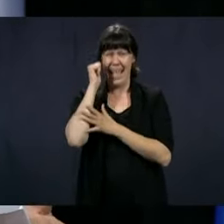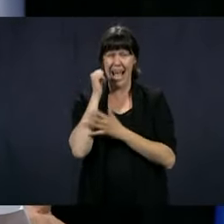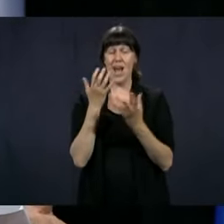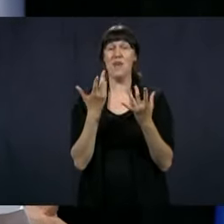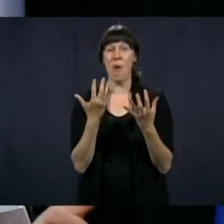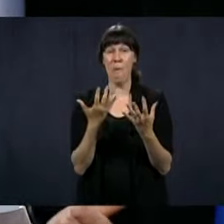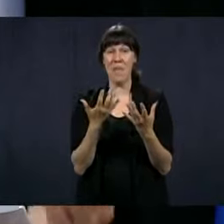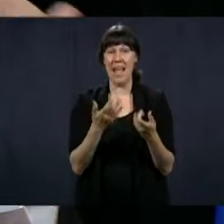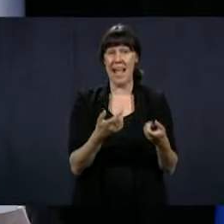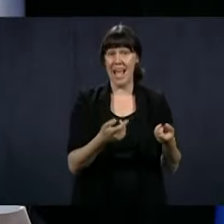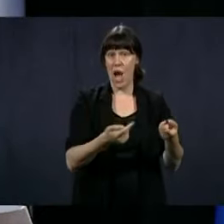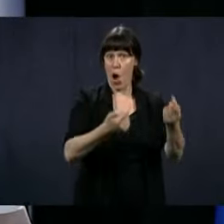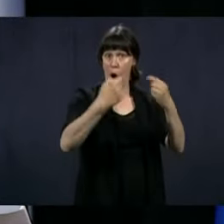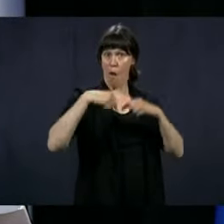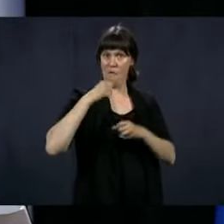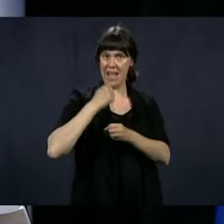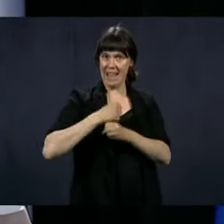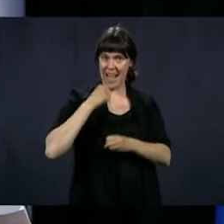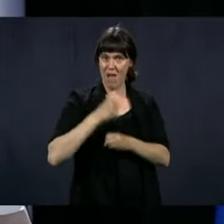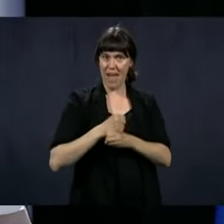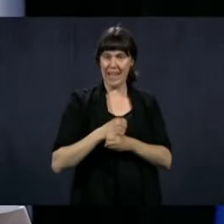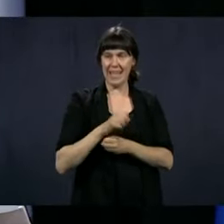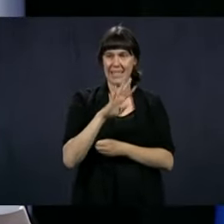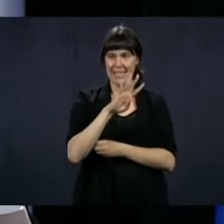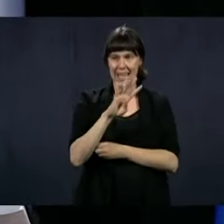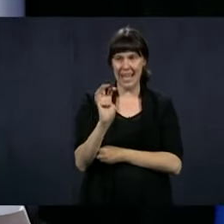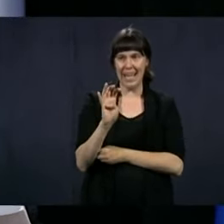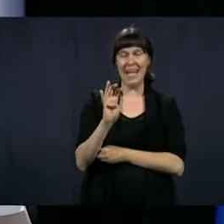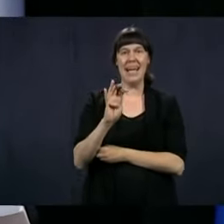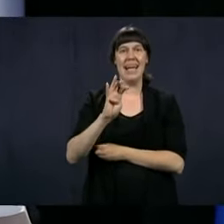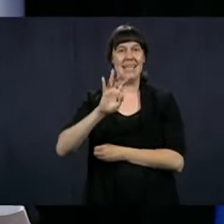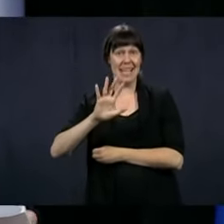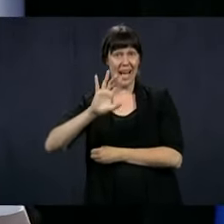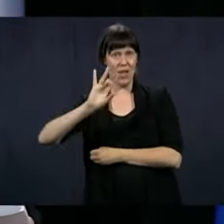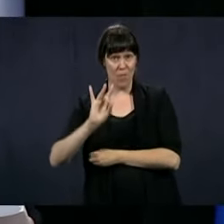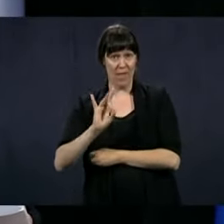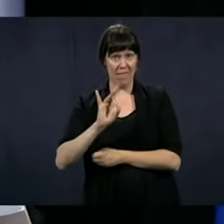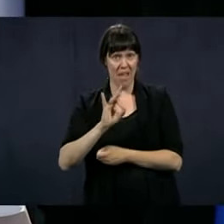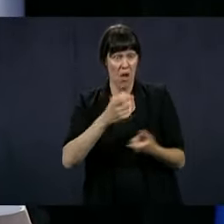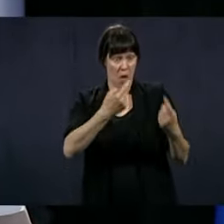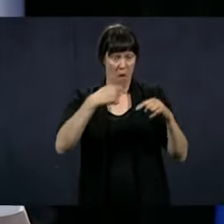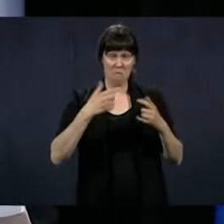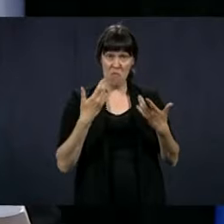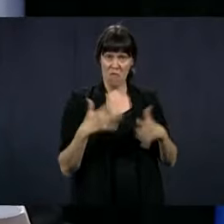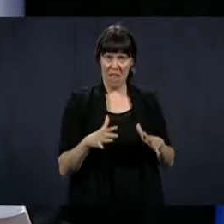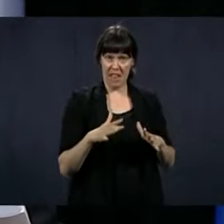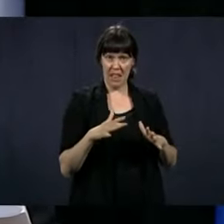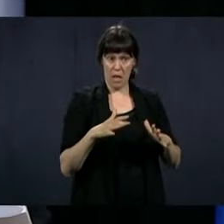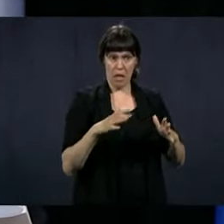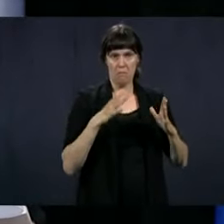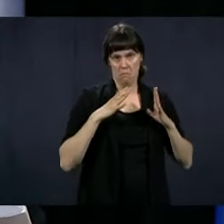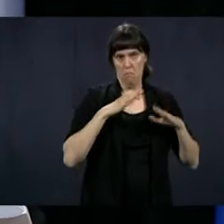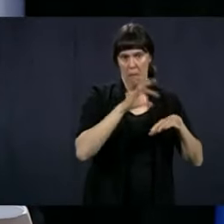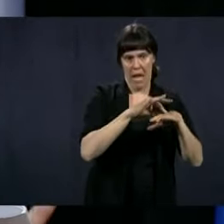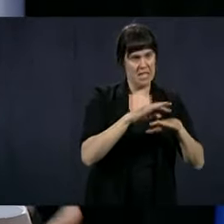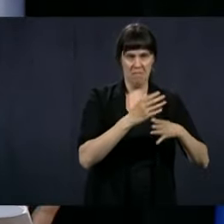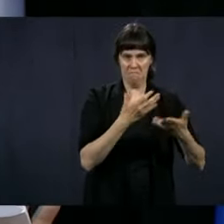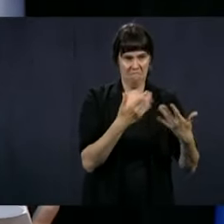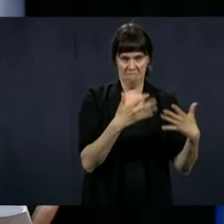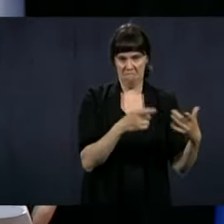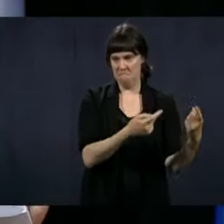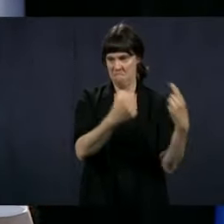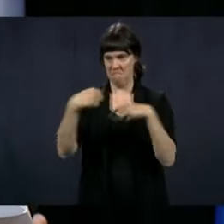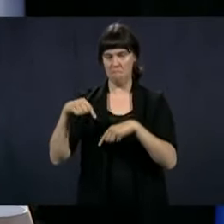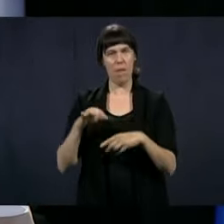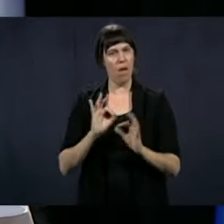9,279. So just yesterday, 458 came back from their sick leave. So that's a really good trend. Maybe